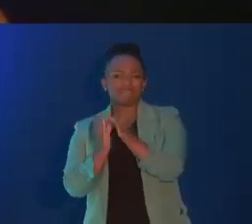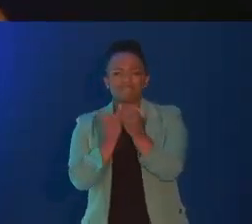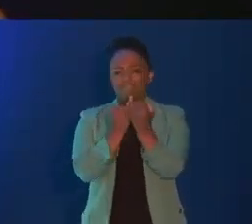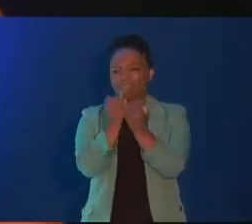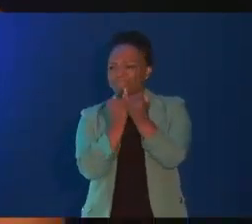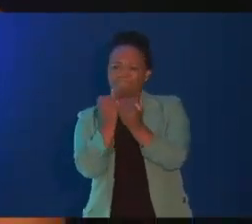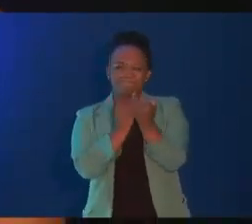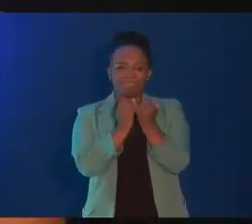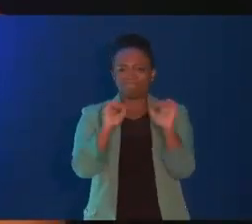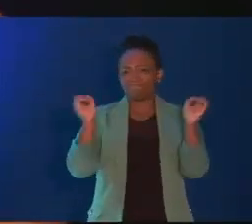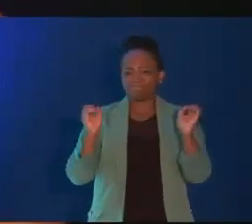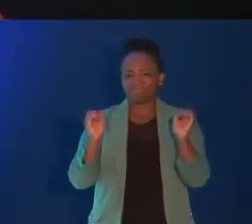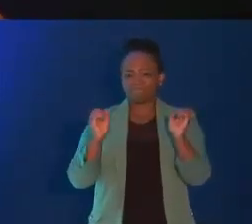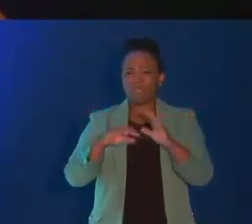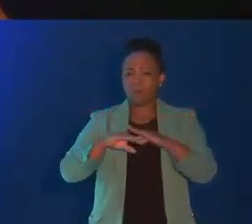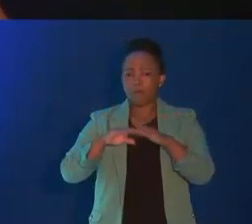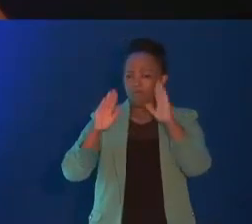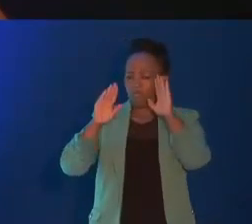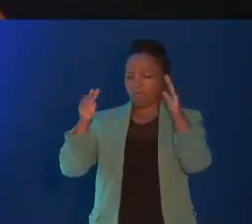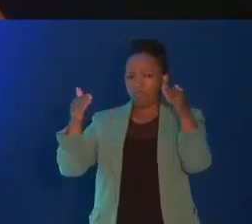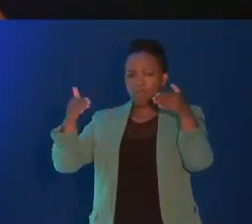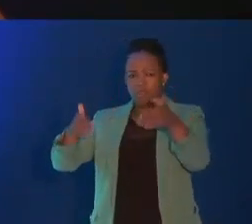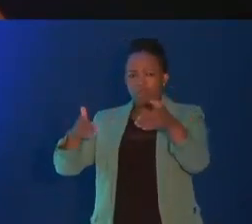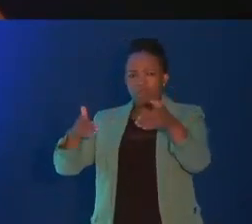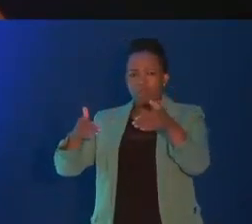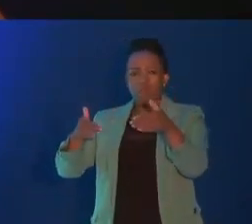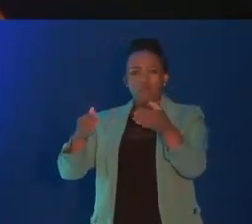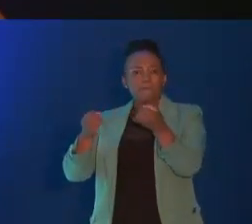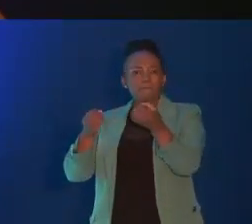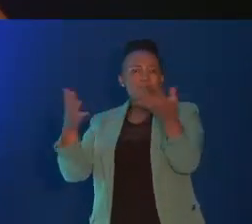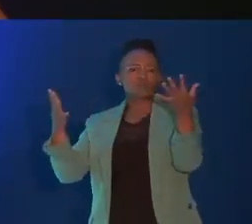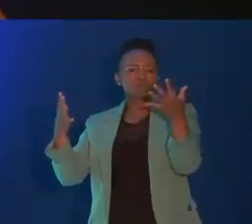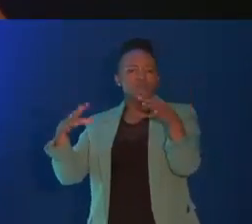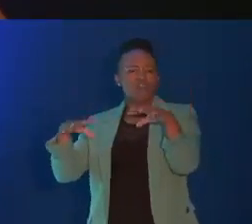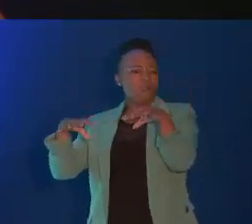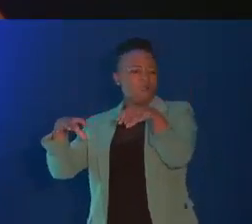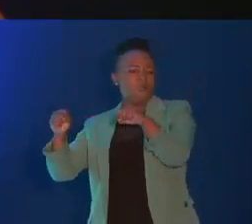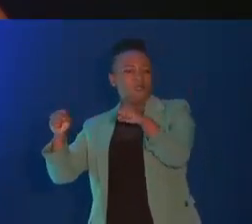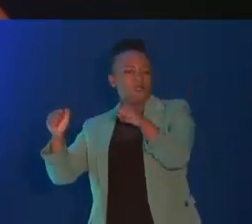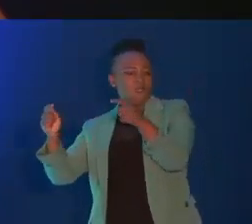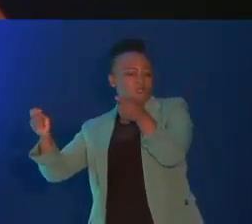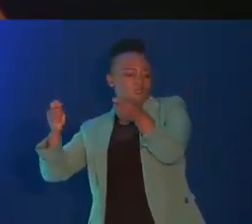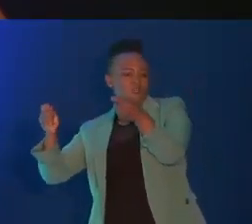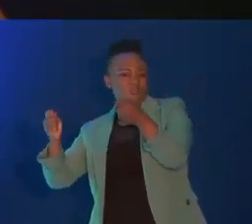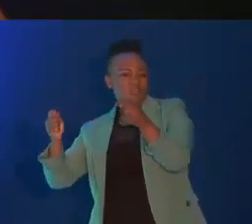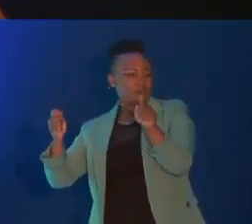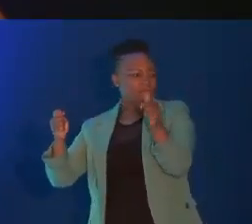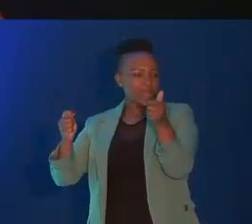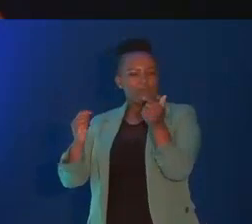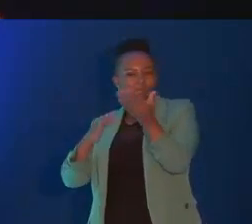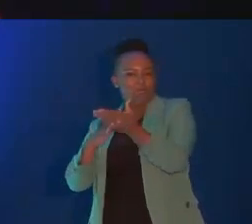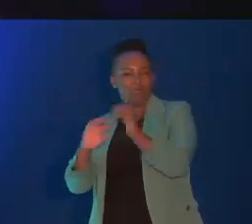and are overly concentrated in the hands of large monopolies and cartels that yield